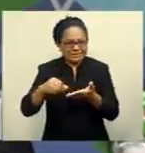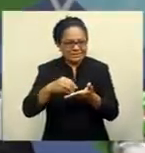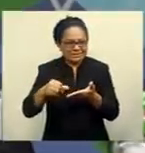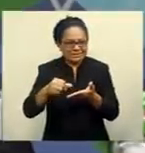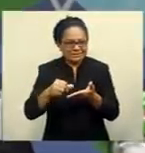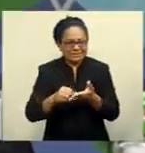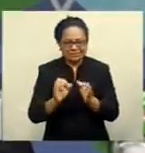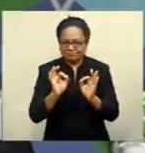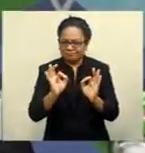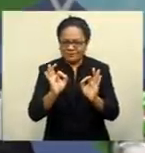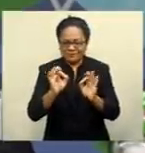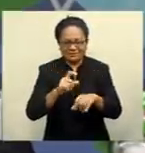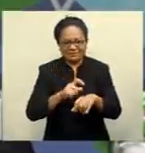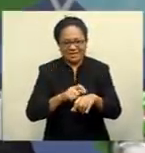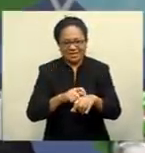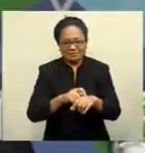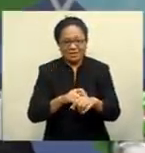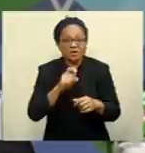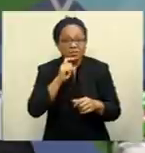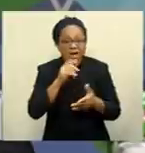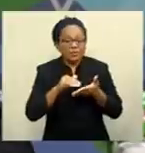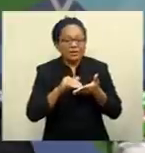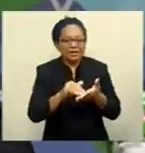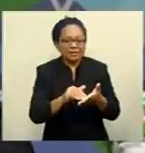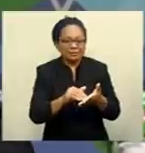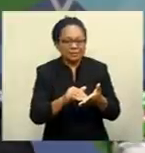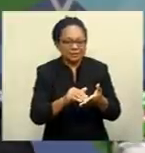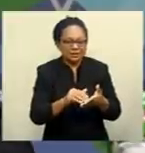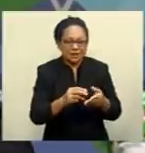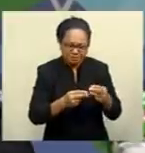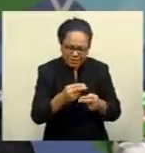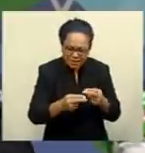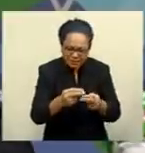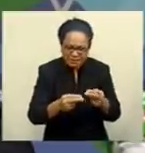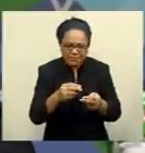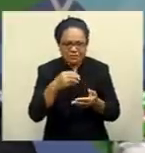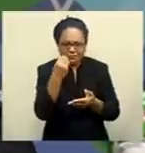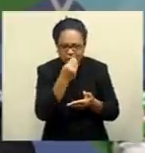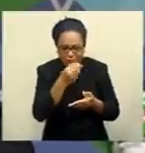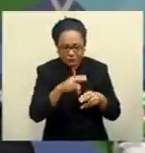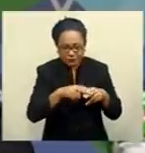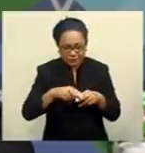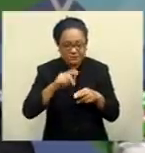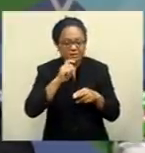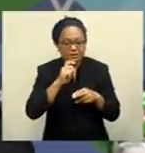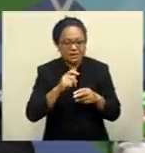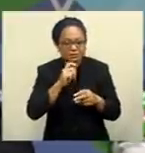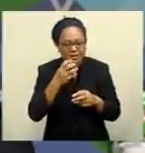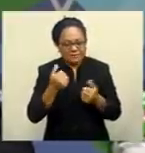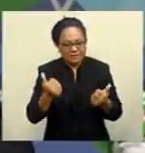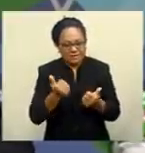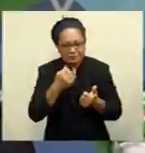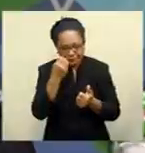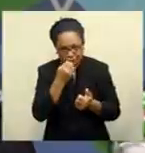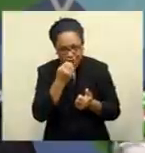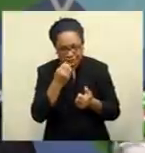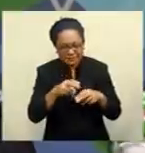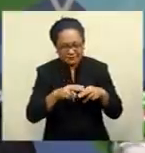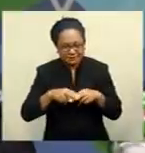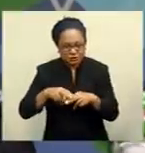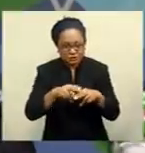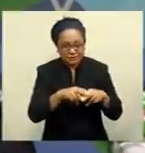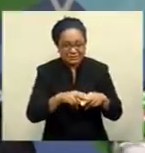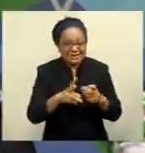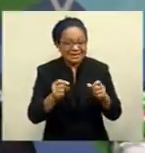at times. It boosted our food security works on the ground. We were able to undertake countrywide support for food security and